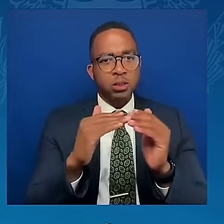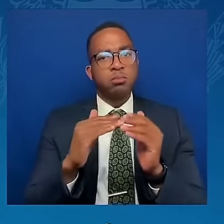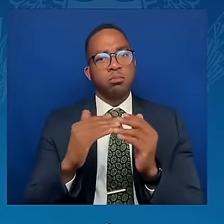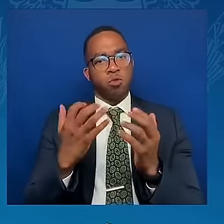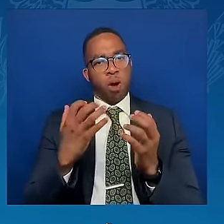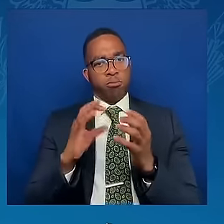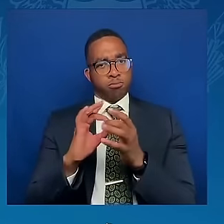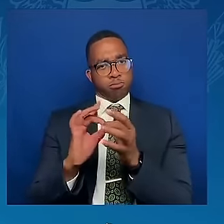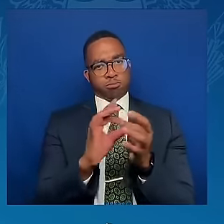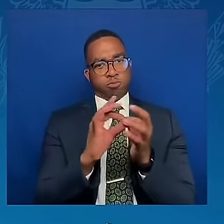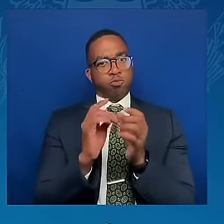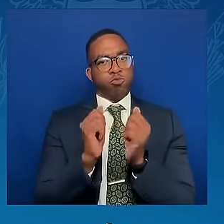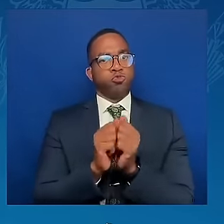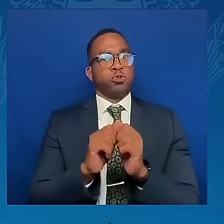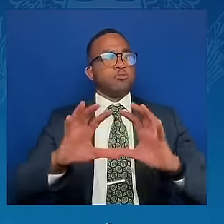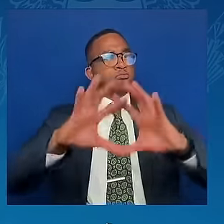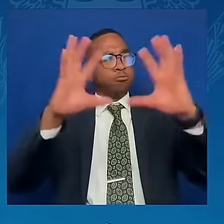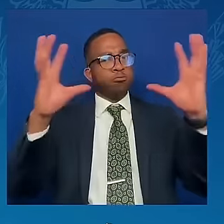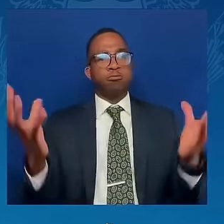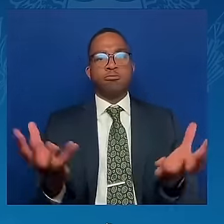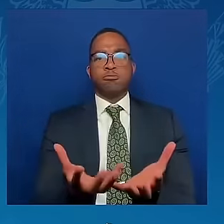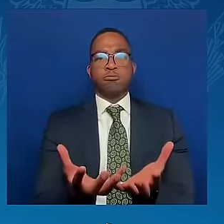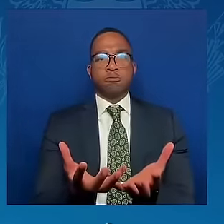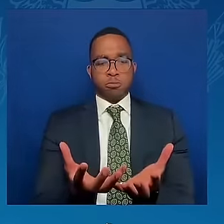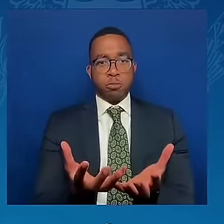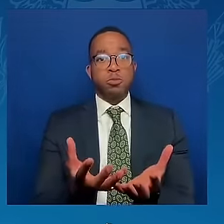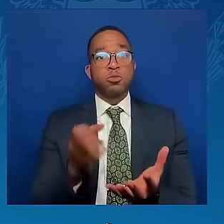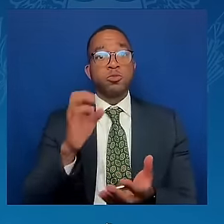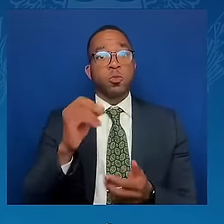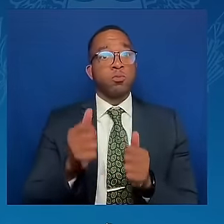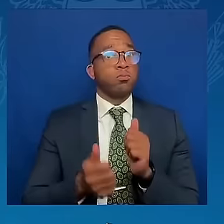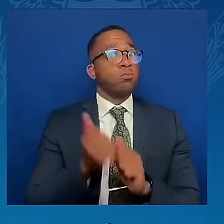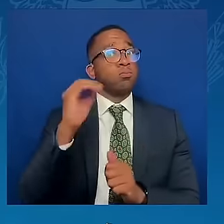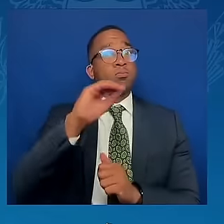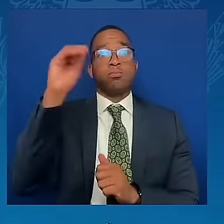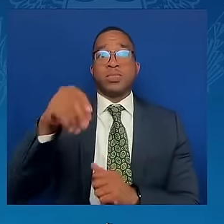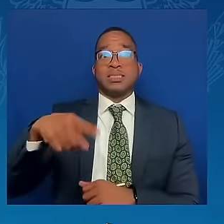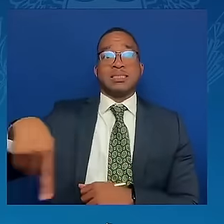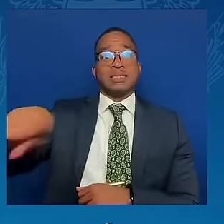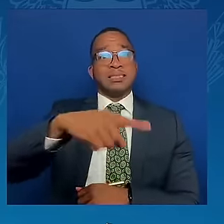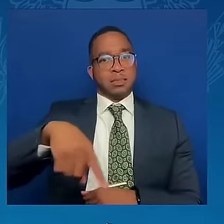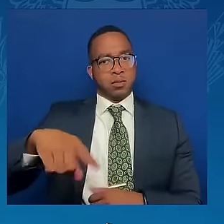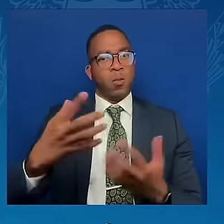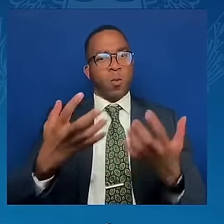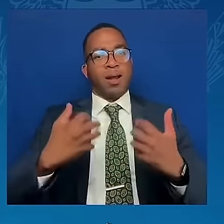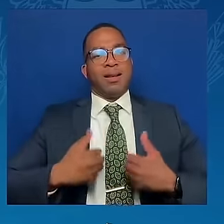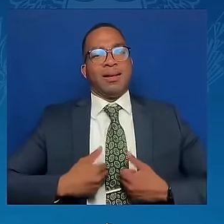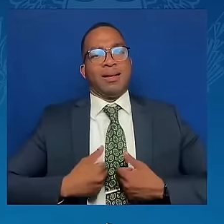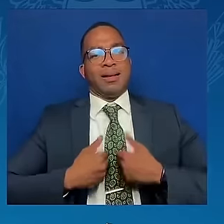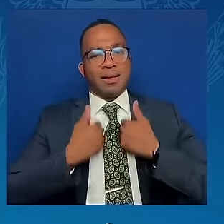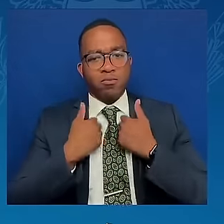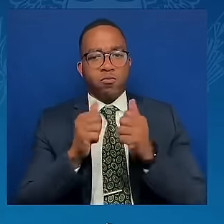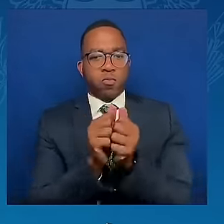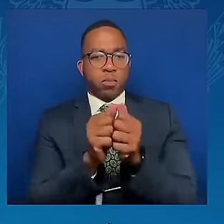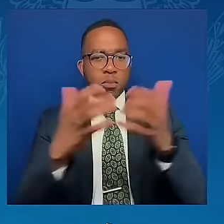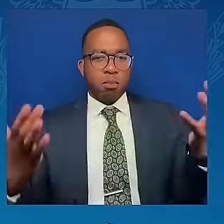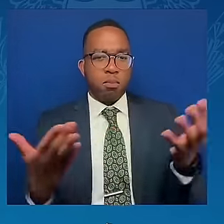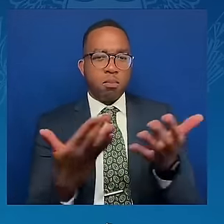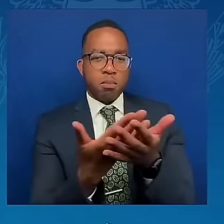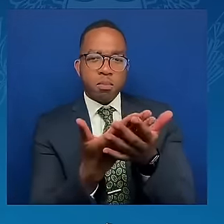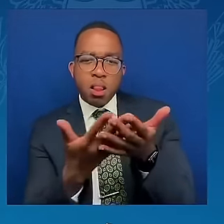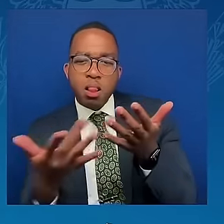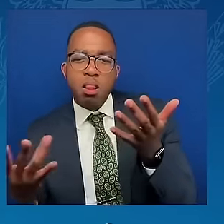majority definitely wants to live without bloody crises, deportations, and